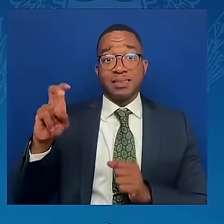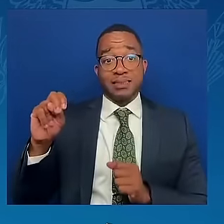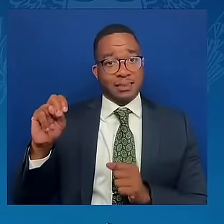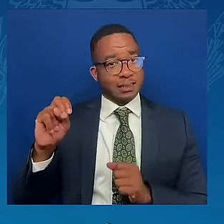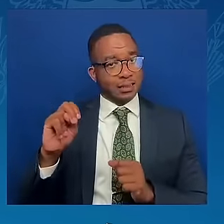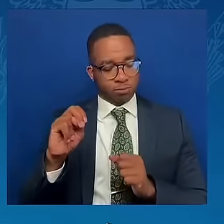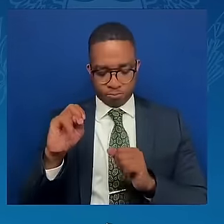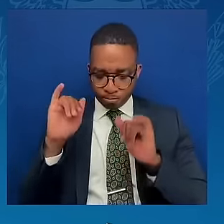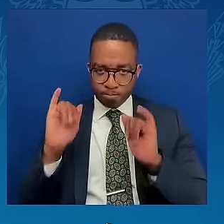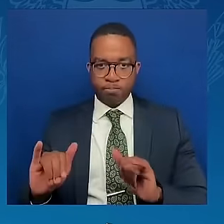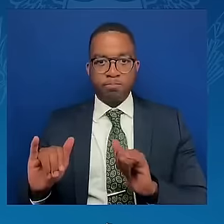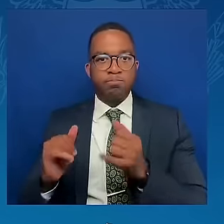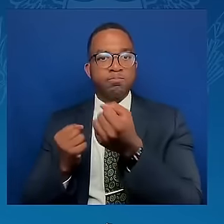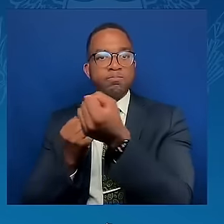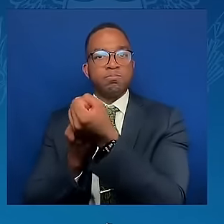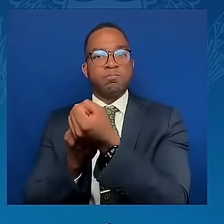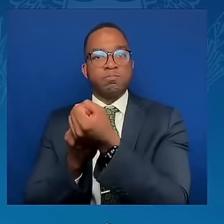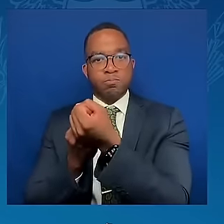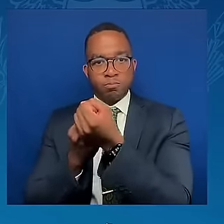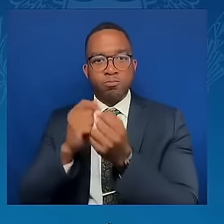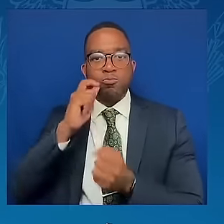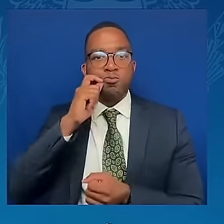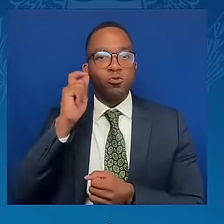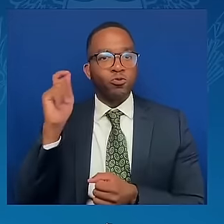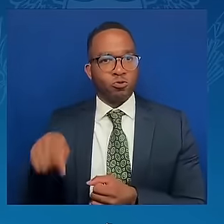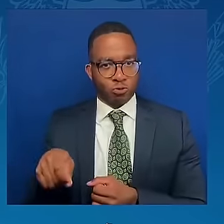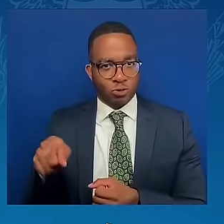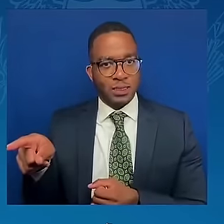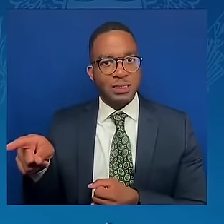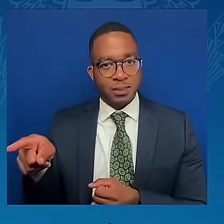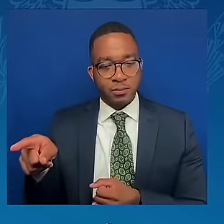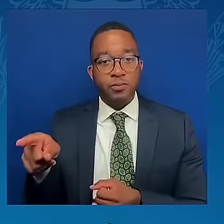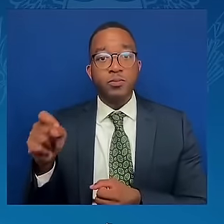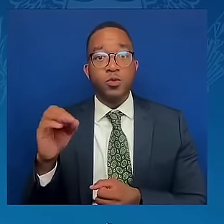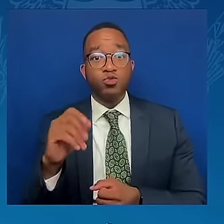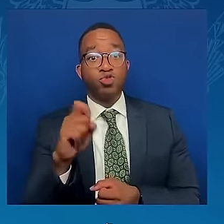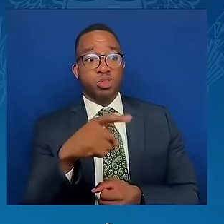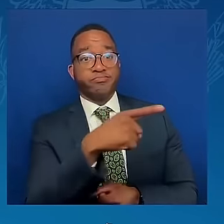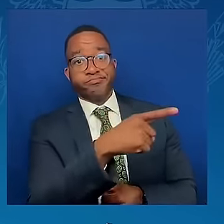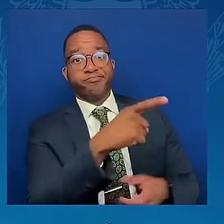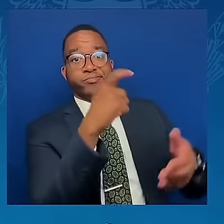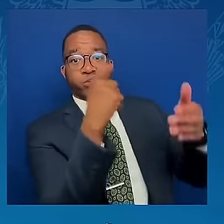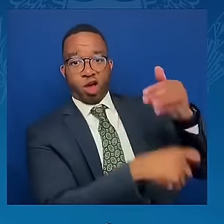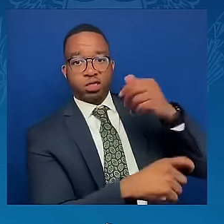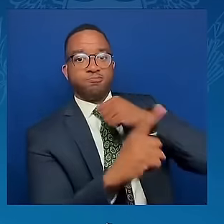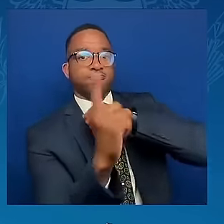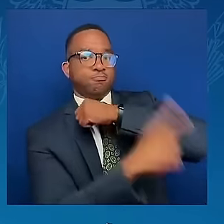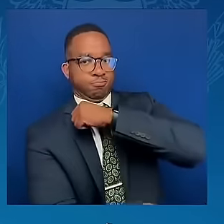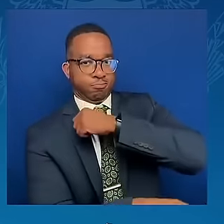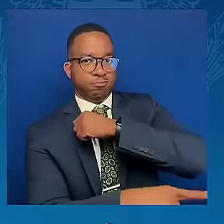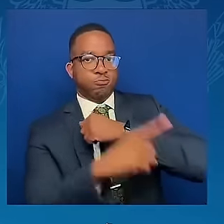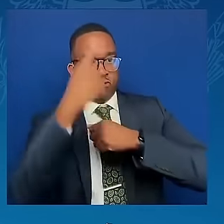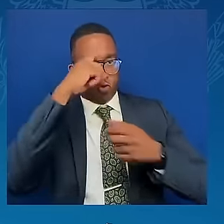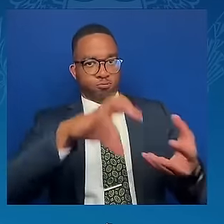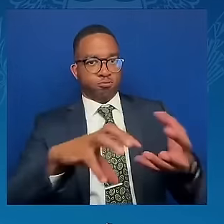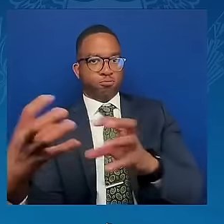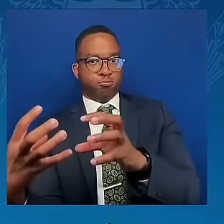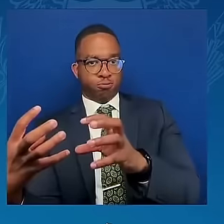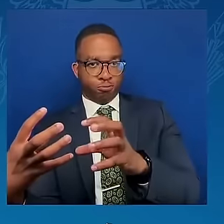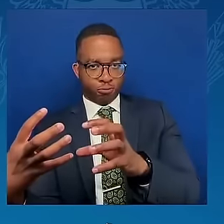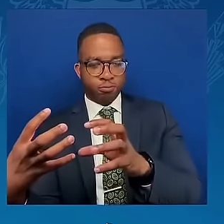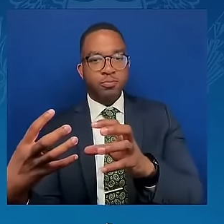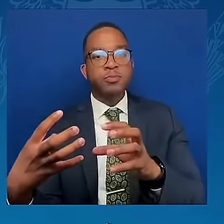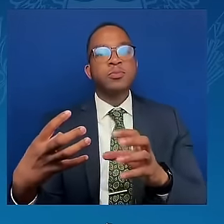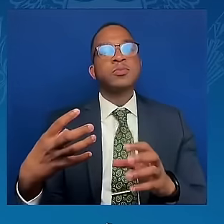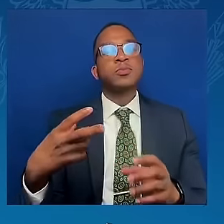toward a just and lasting peace based on the principles of the United Nations Charter and the will of the